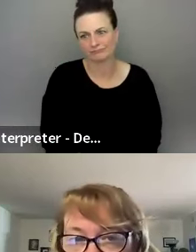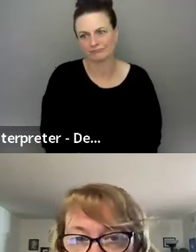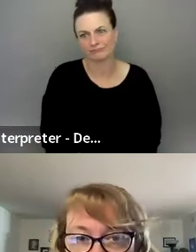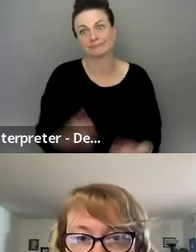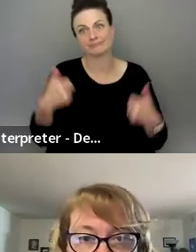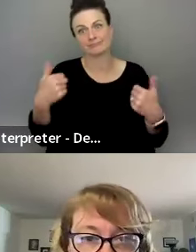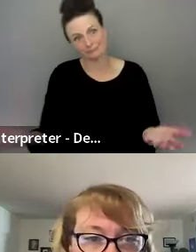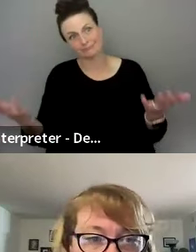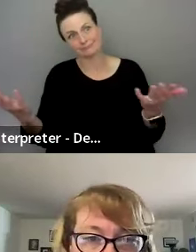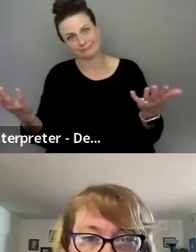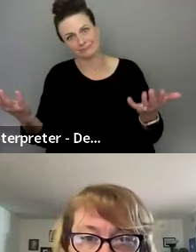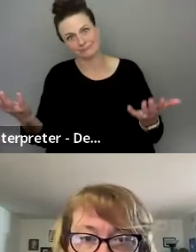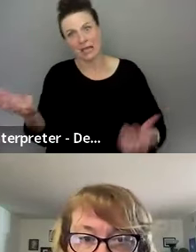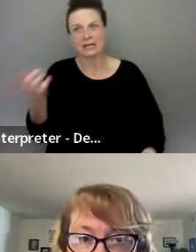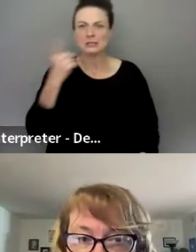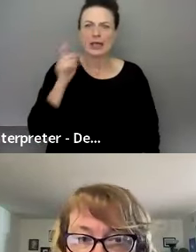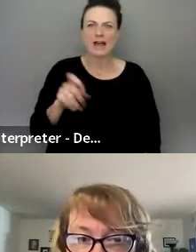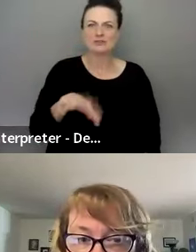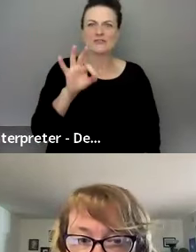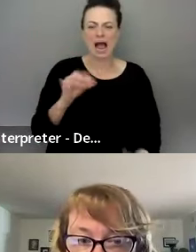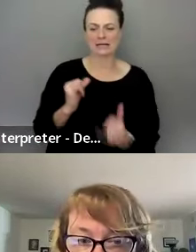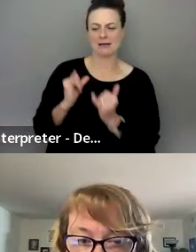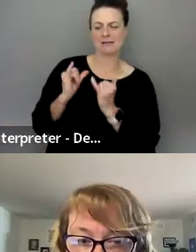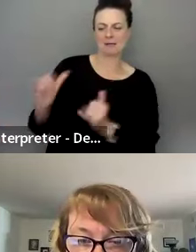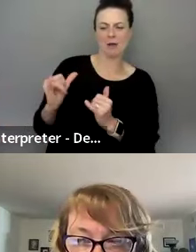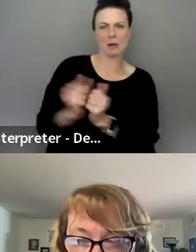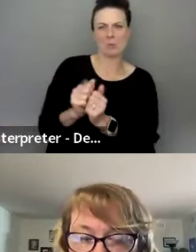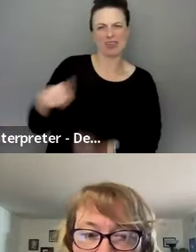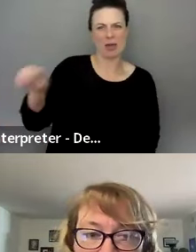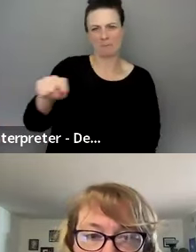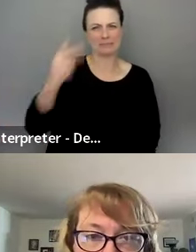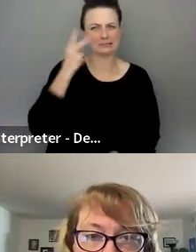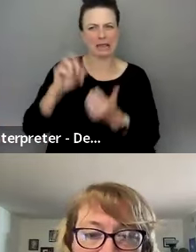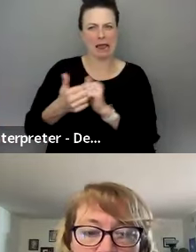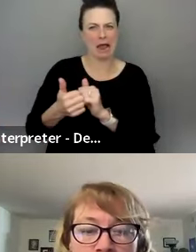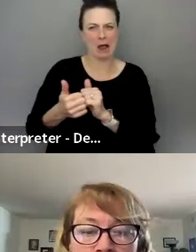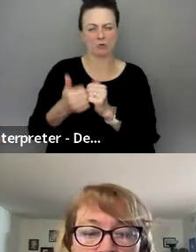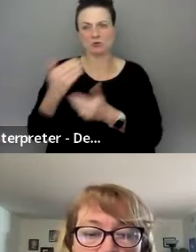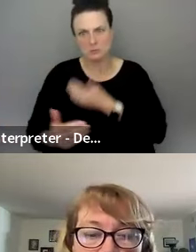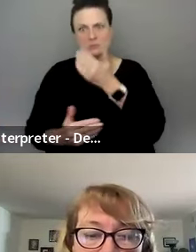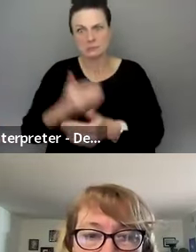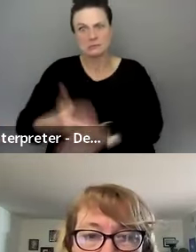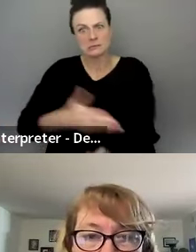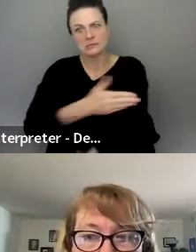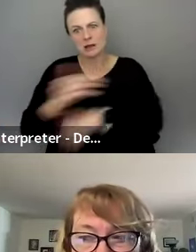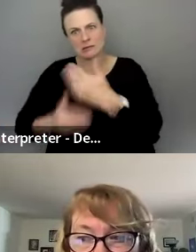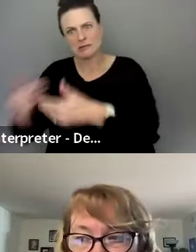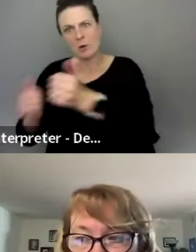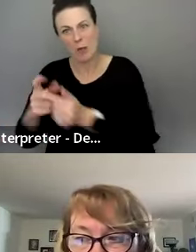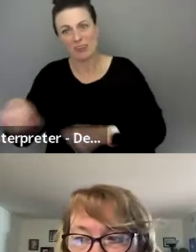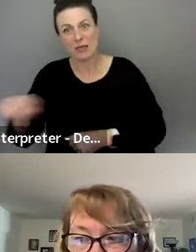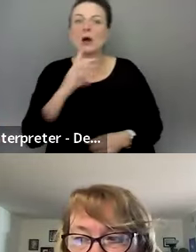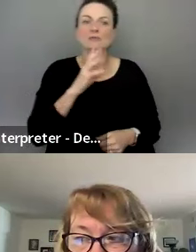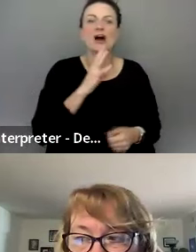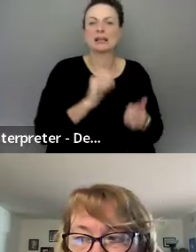So I think, uh, we have to find the common ground and see what we can, how to take it further. So I'm talking with Catherine